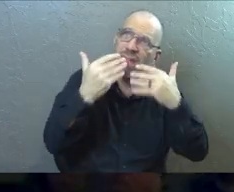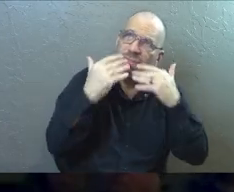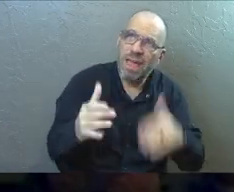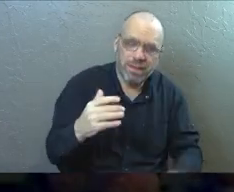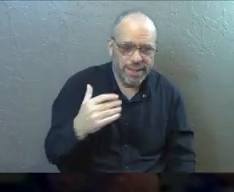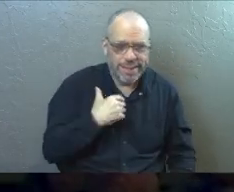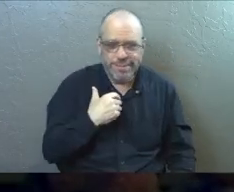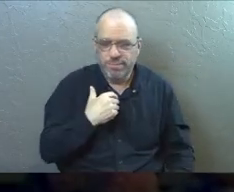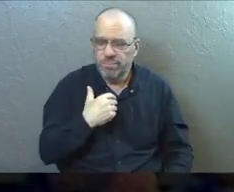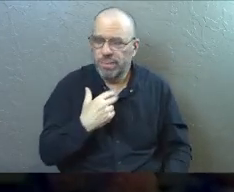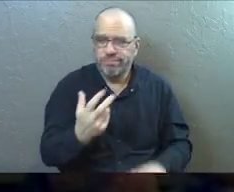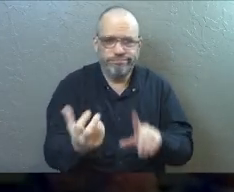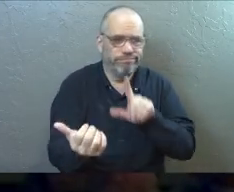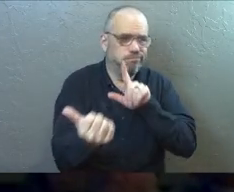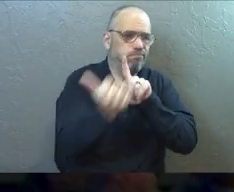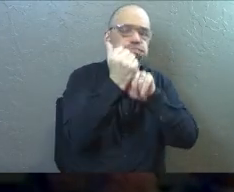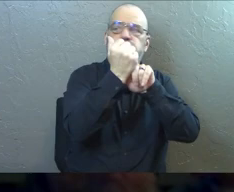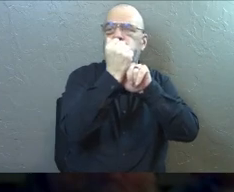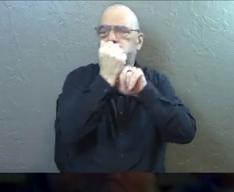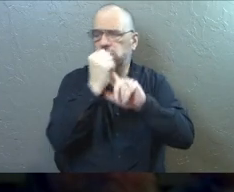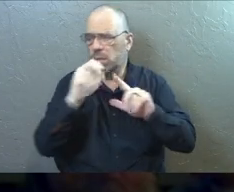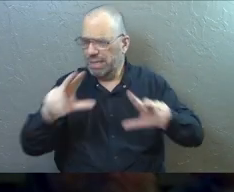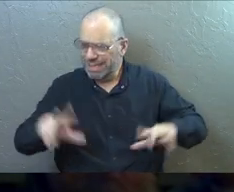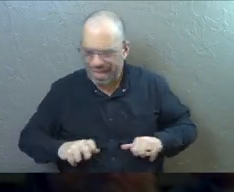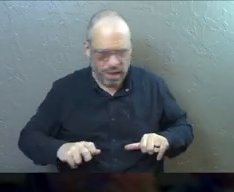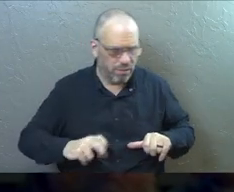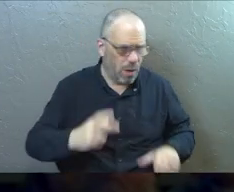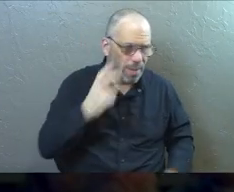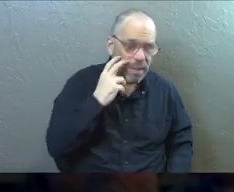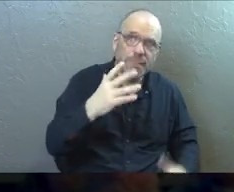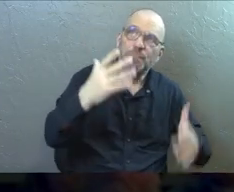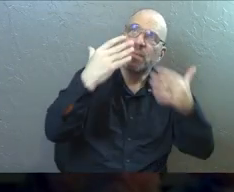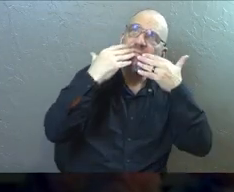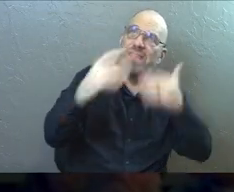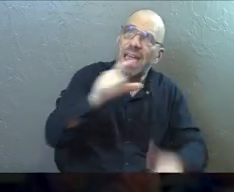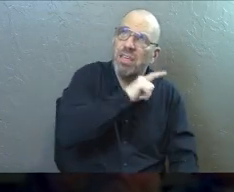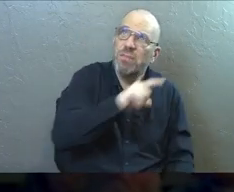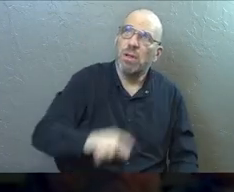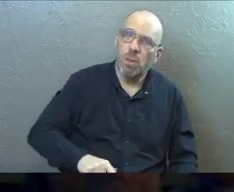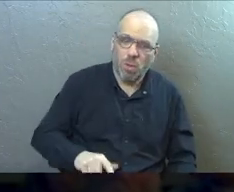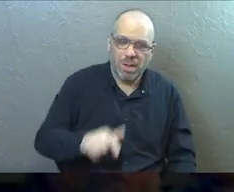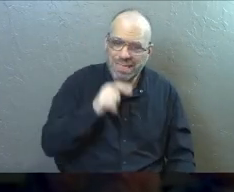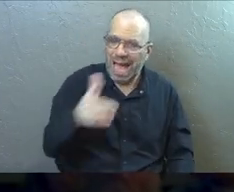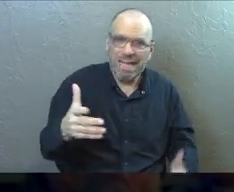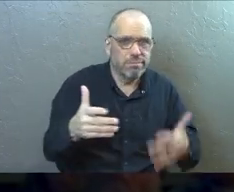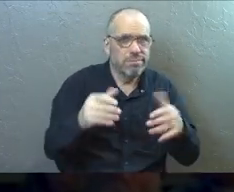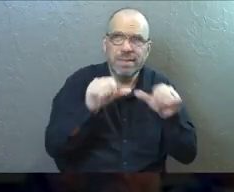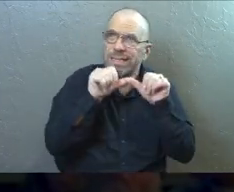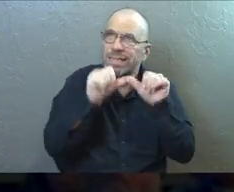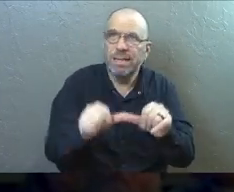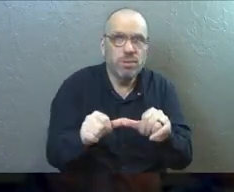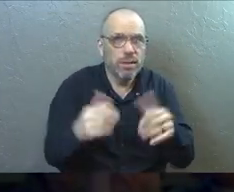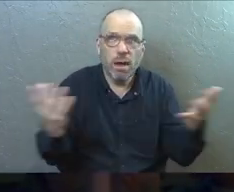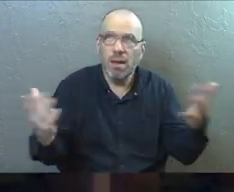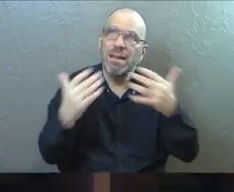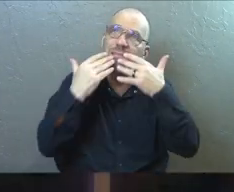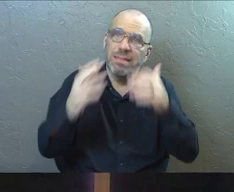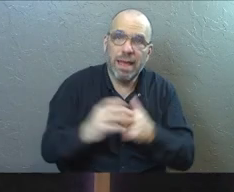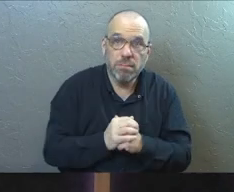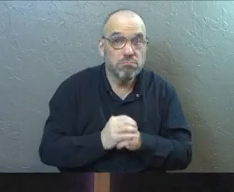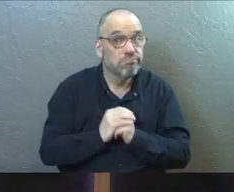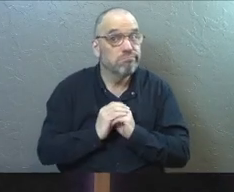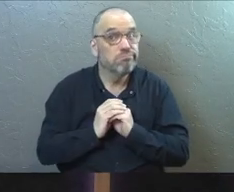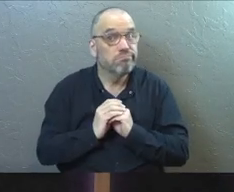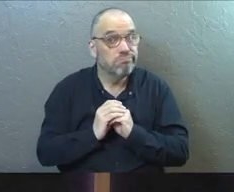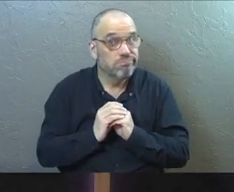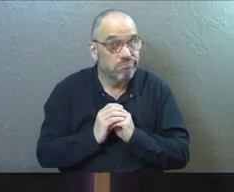We were caught in our blindness. We were caught in ourselves. Thank you, Lord, for not letting it go any further. And